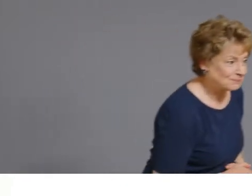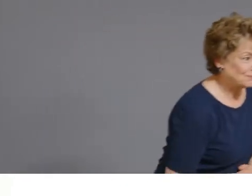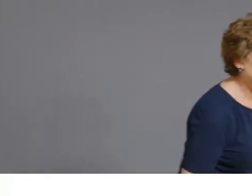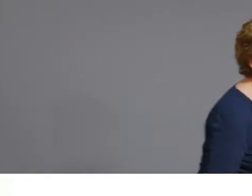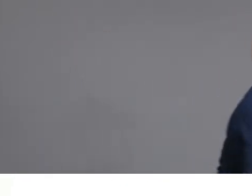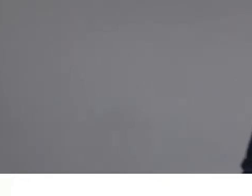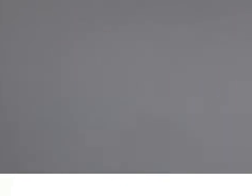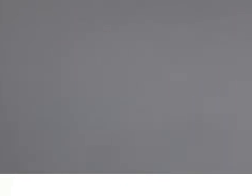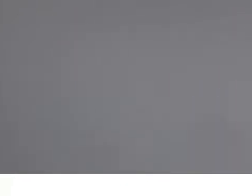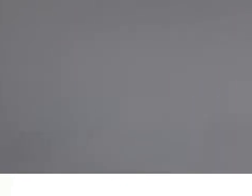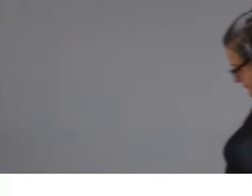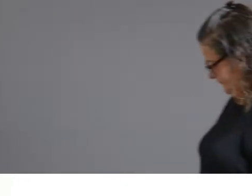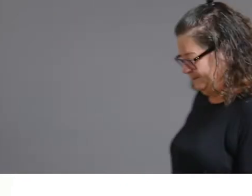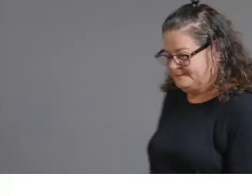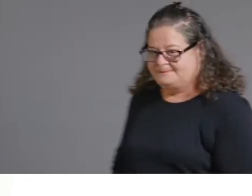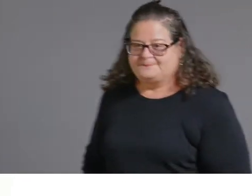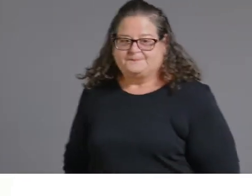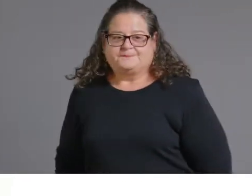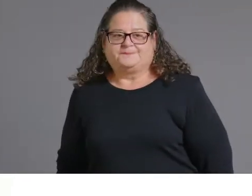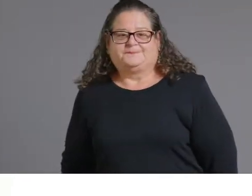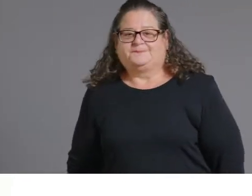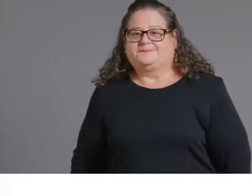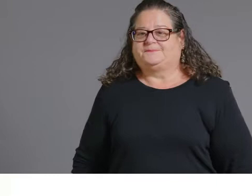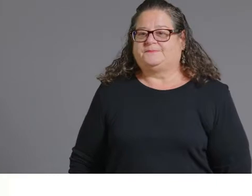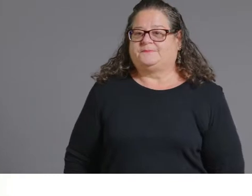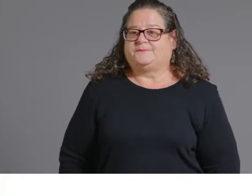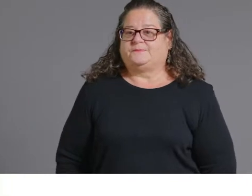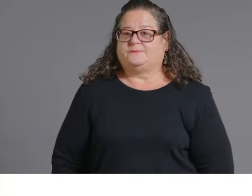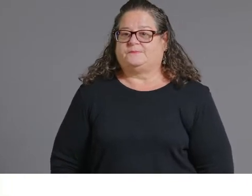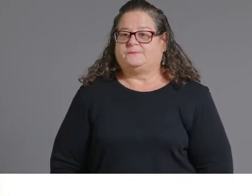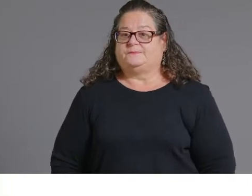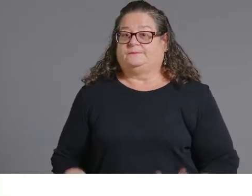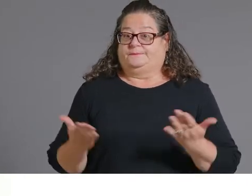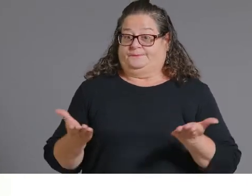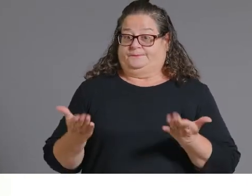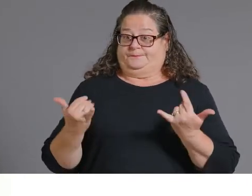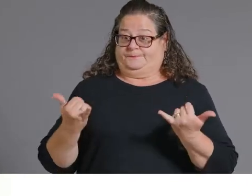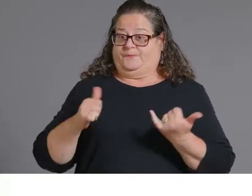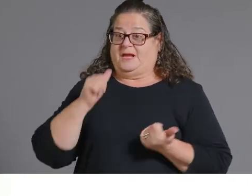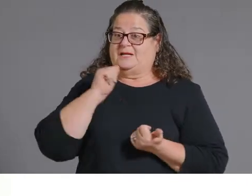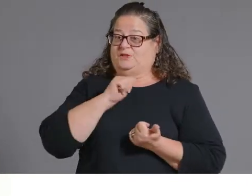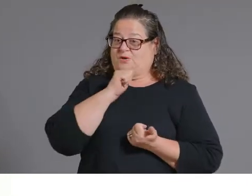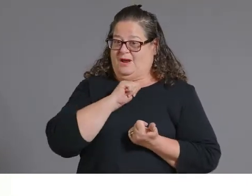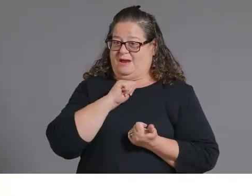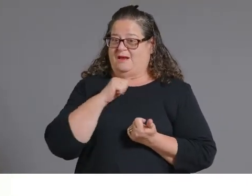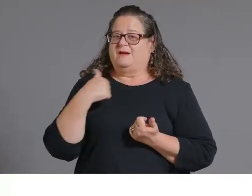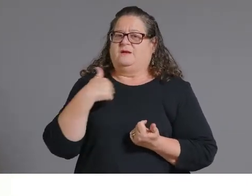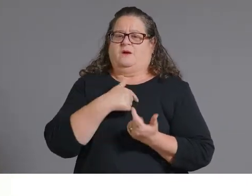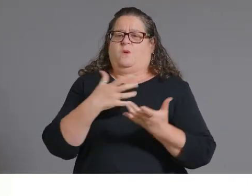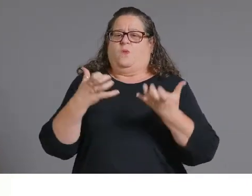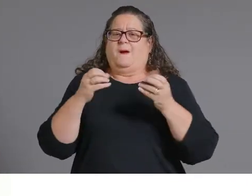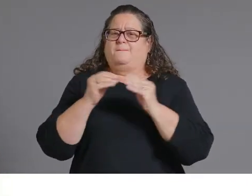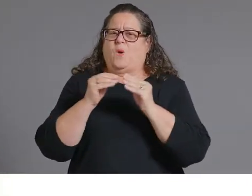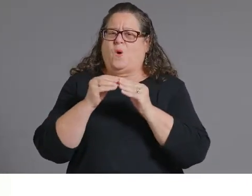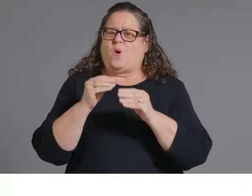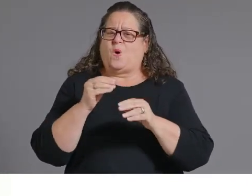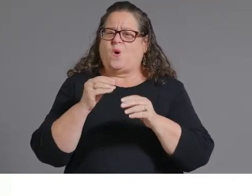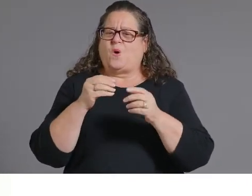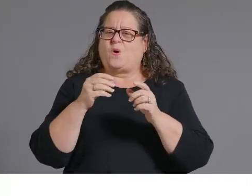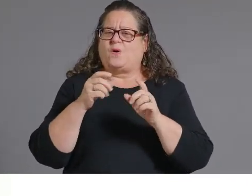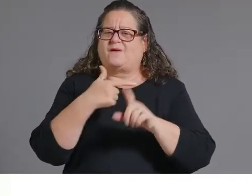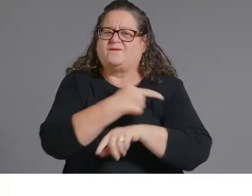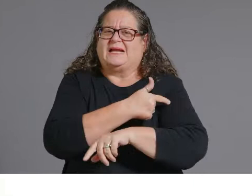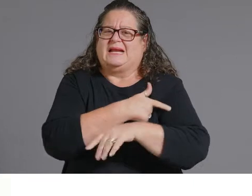All right, so one of the things that we have been working in Arizona on is expanding vaccine access and ensuring equity to the